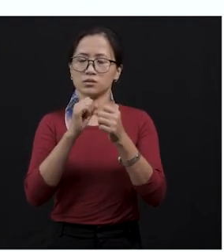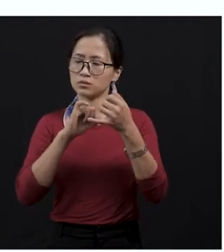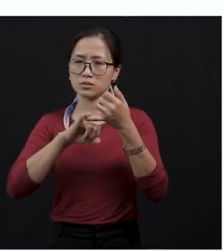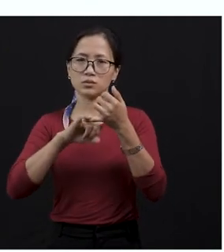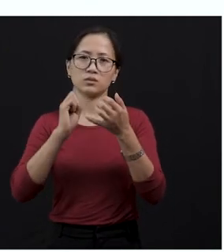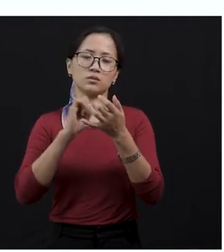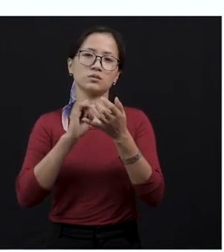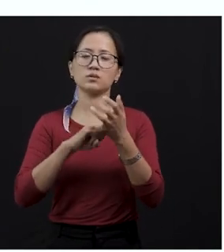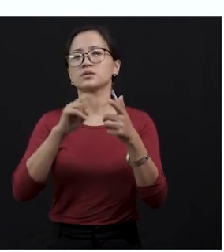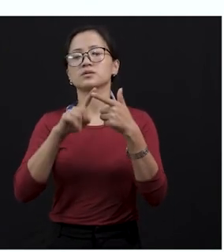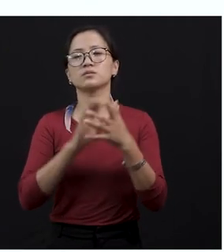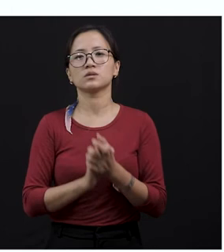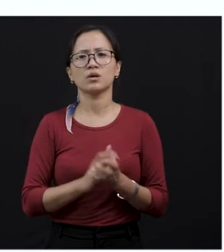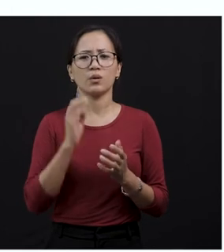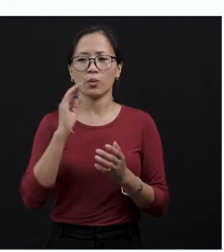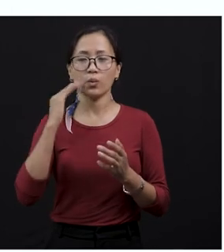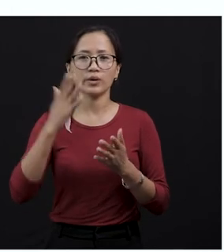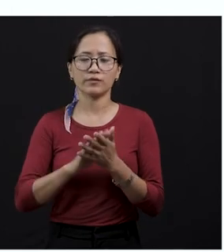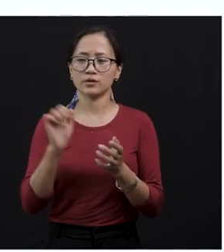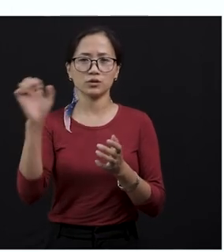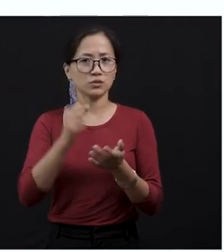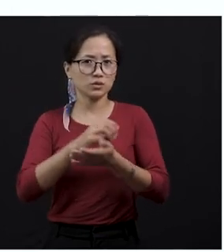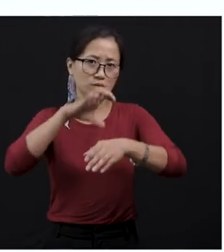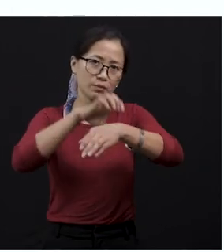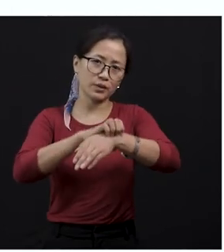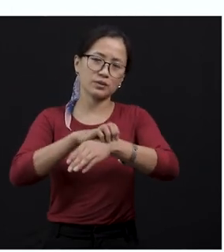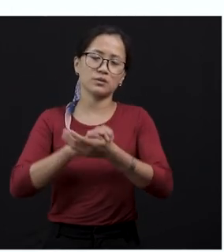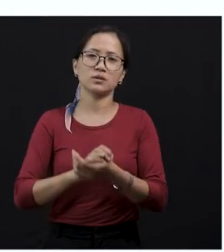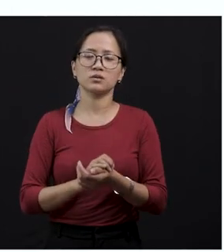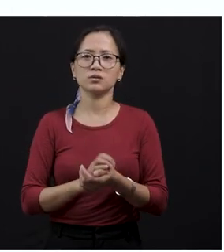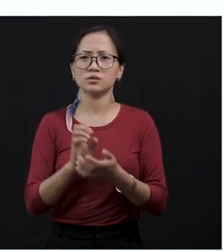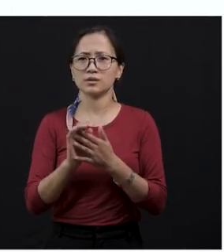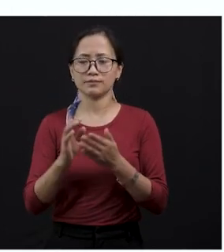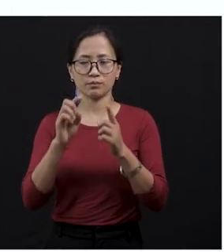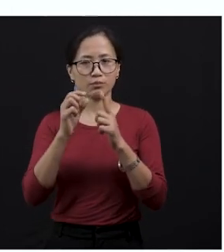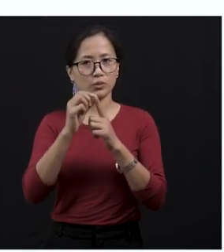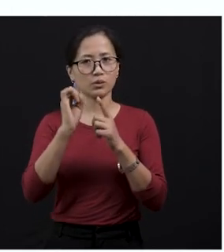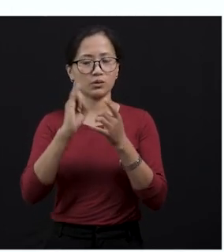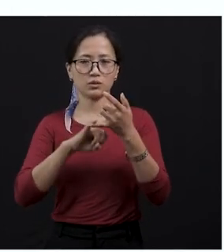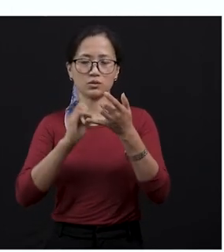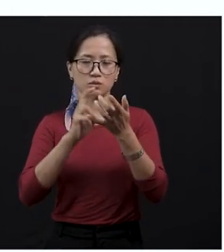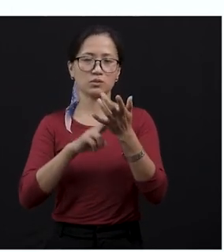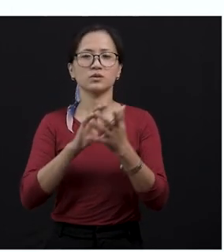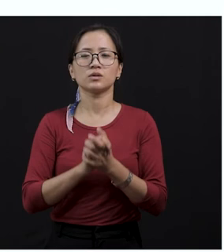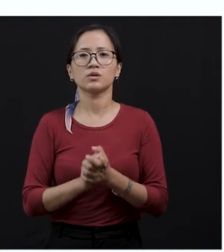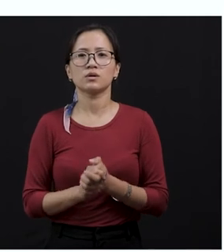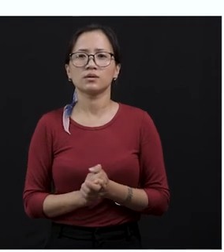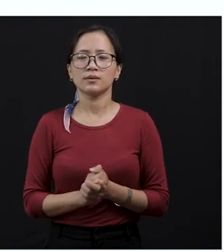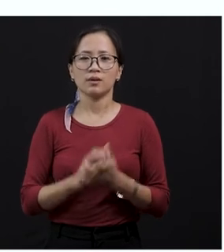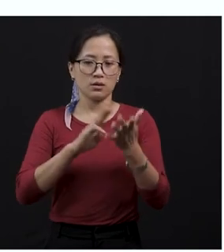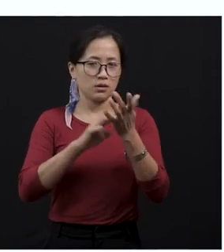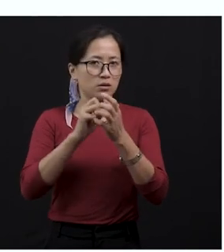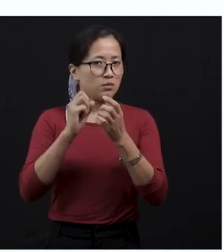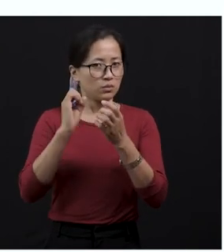much. Whenever he tries to bite, whenever he tries to bite the mongoose with his poisonous speed, what happens? The mongoose